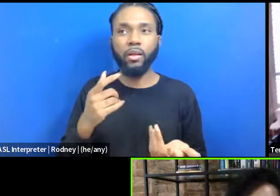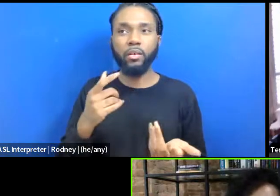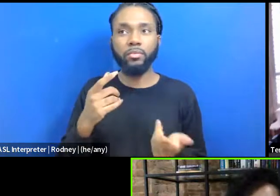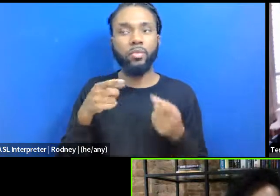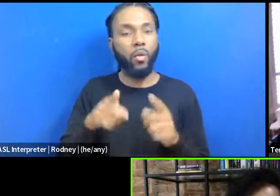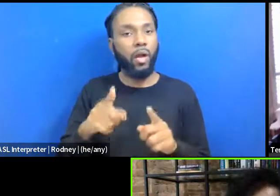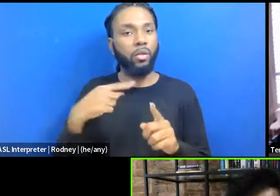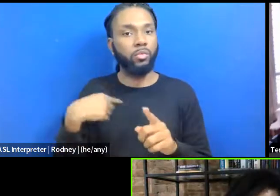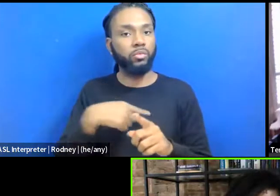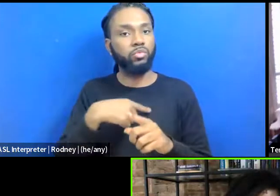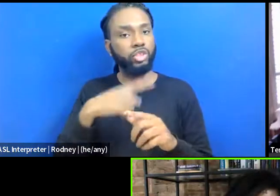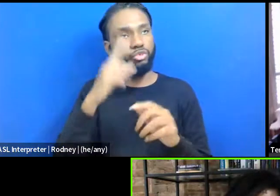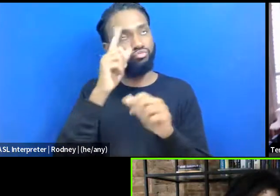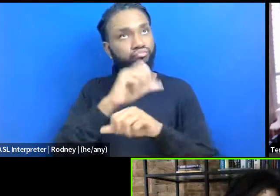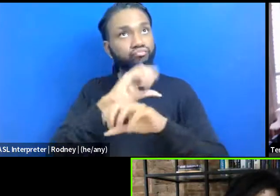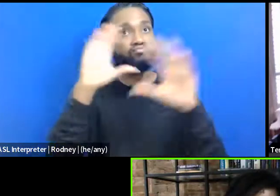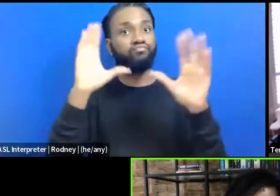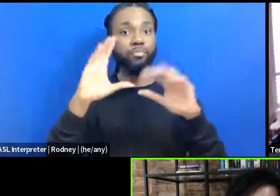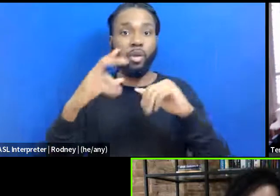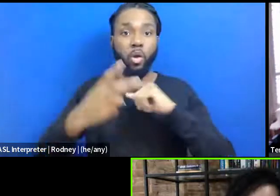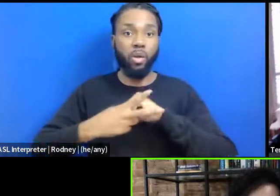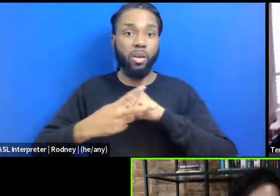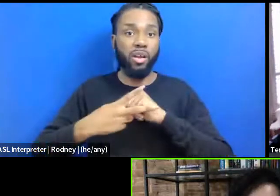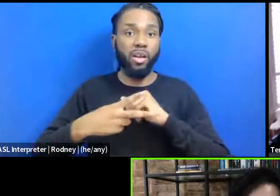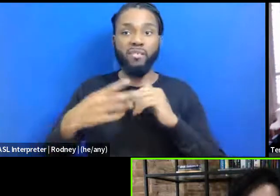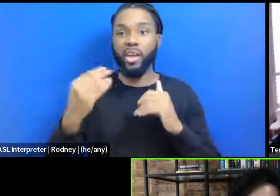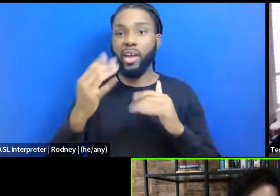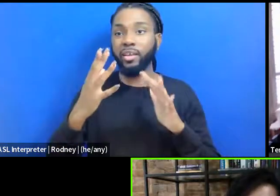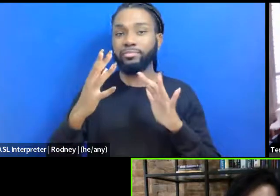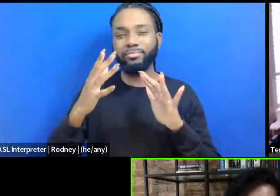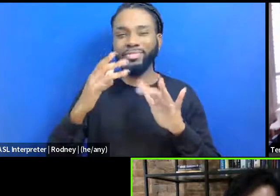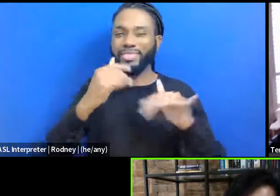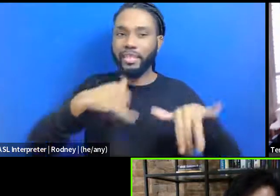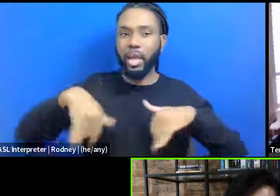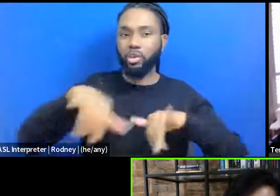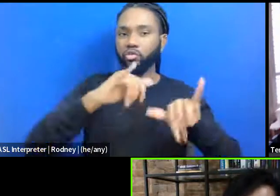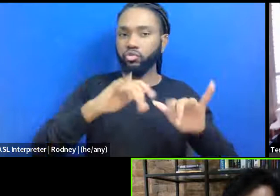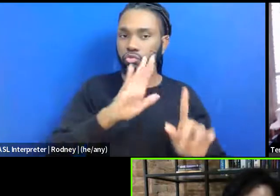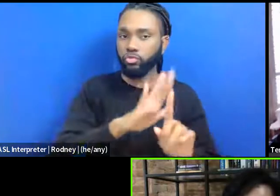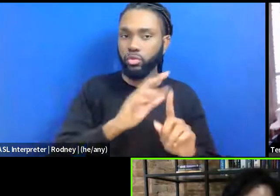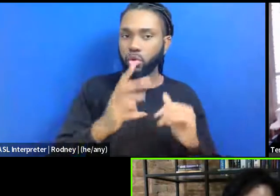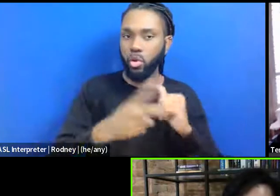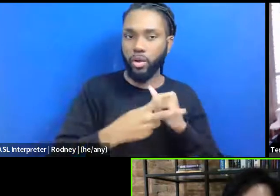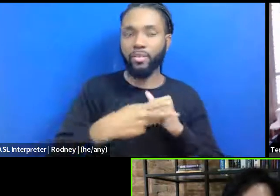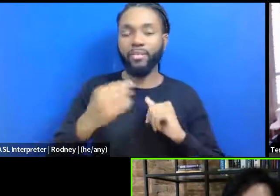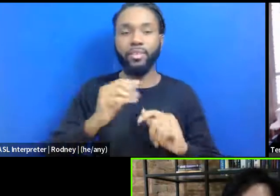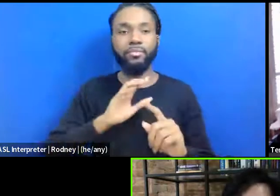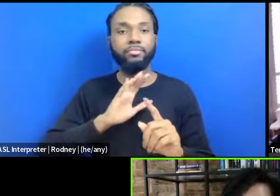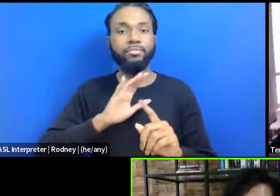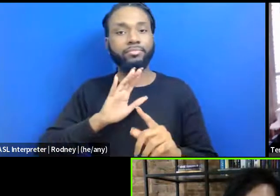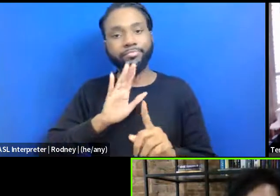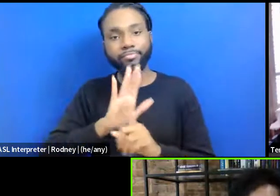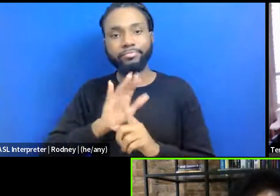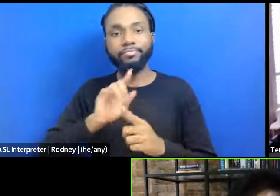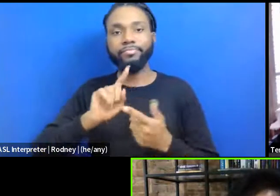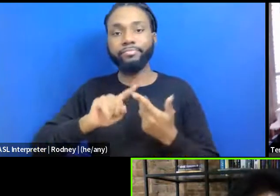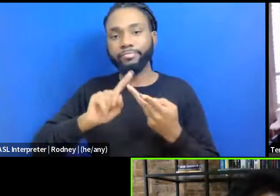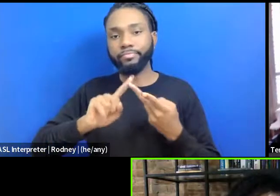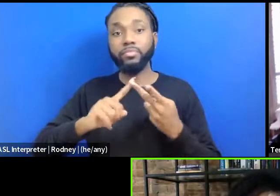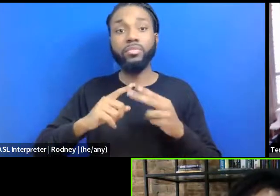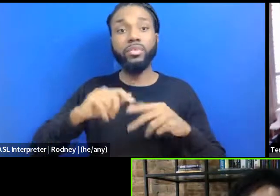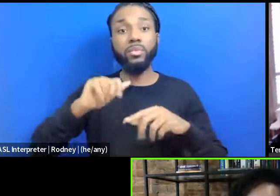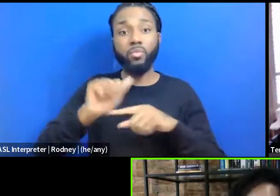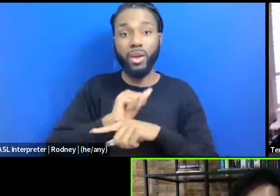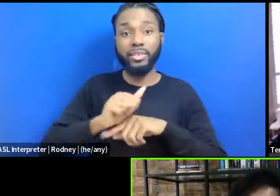about archives in the standard sense and the art, the practices of ethics that are